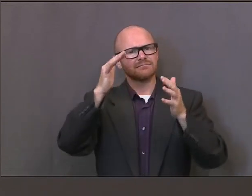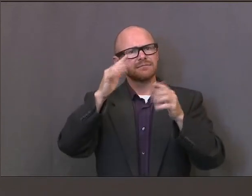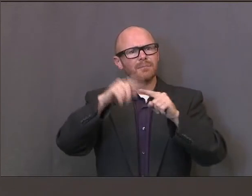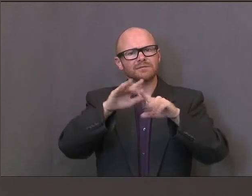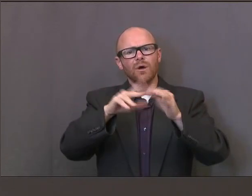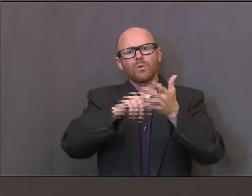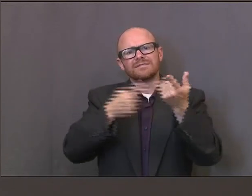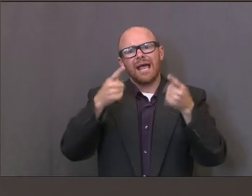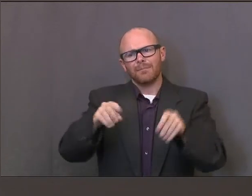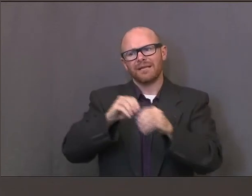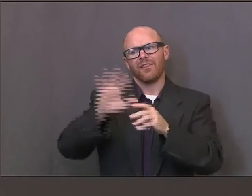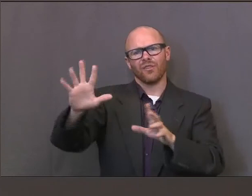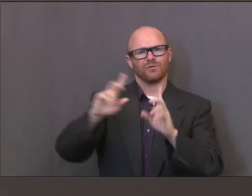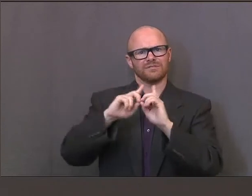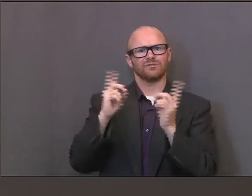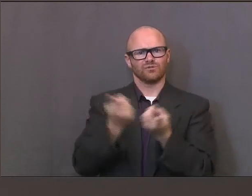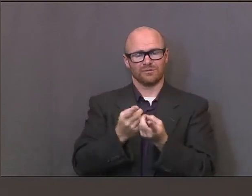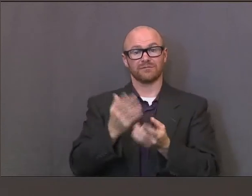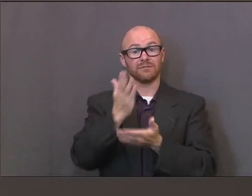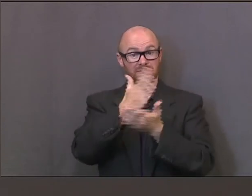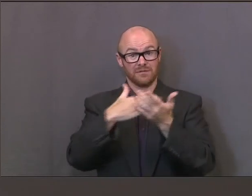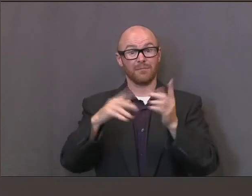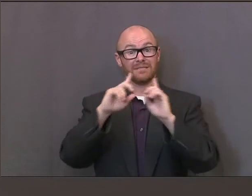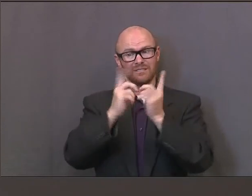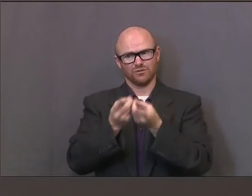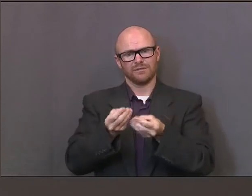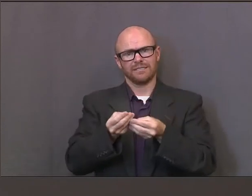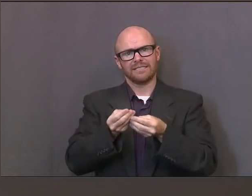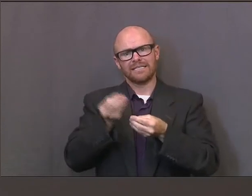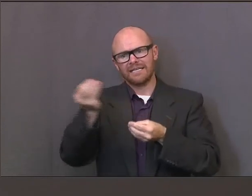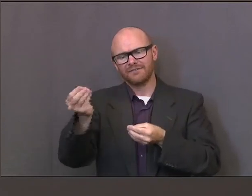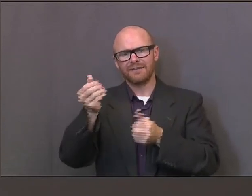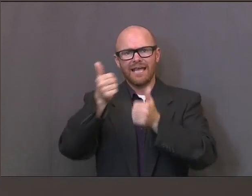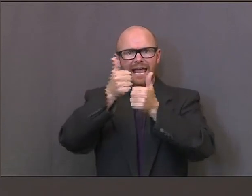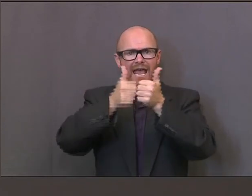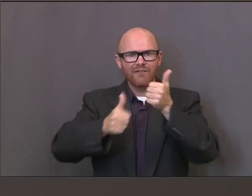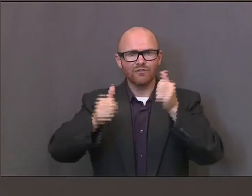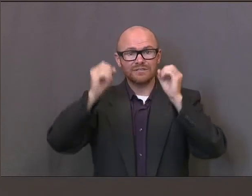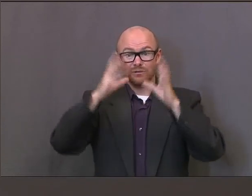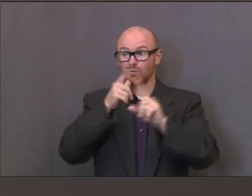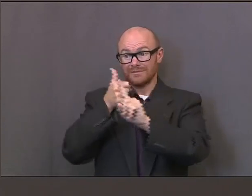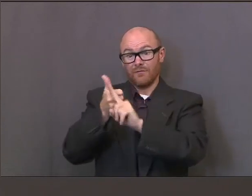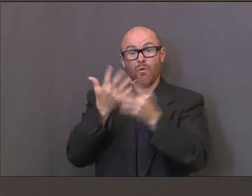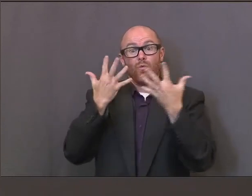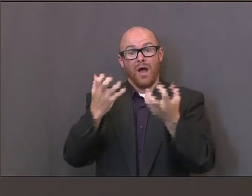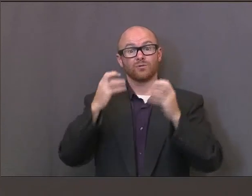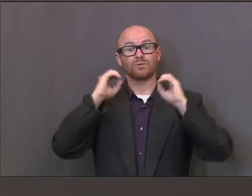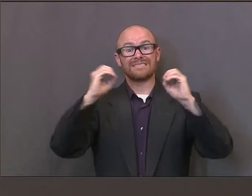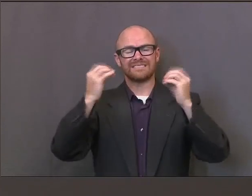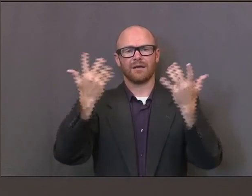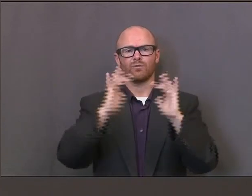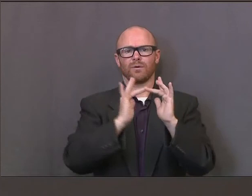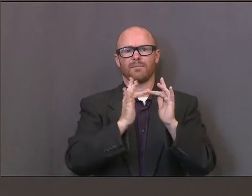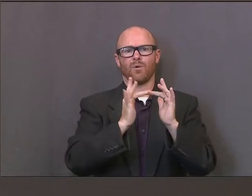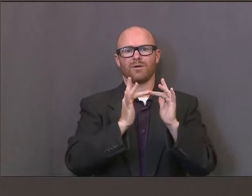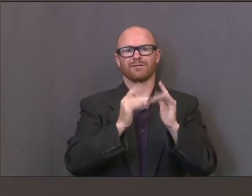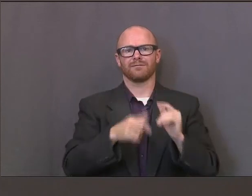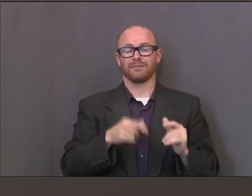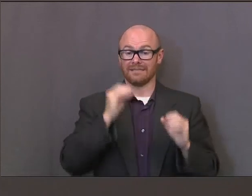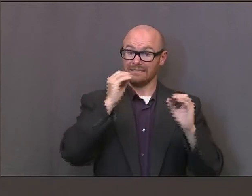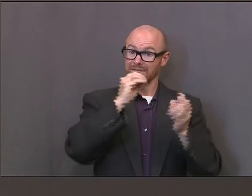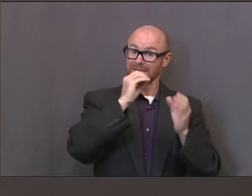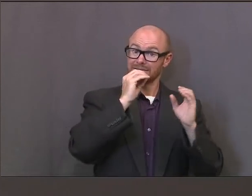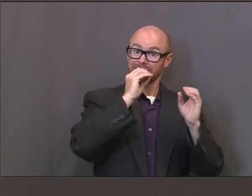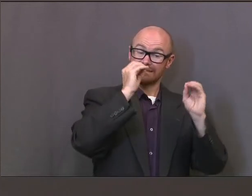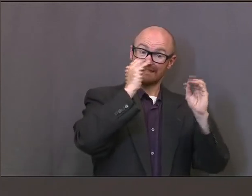district. Some districts have been able to accommodate every teacher who is asked to teach remotely. As they've had students go online and the parents choose to